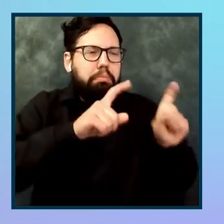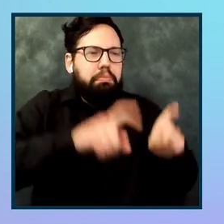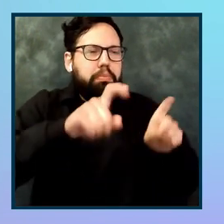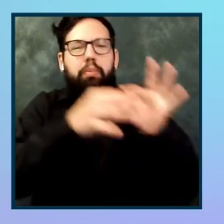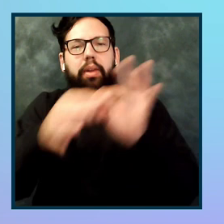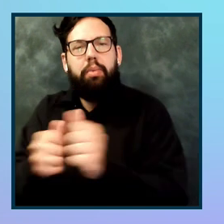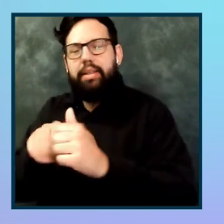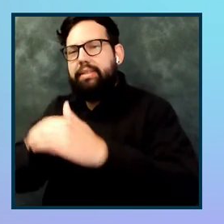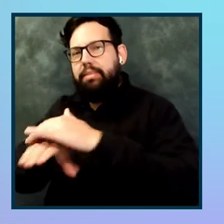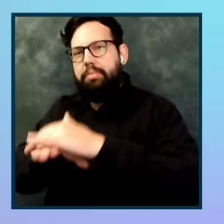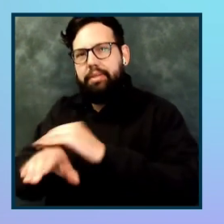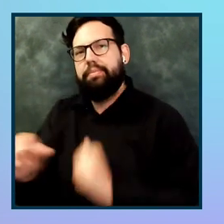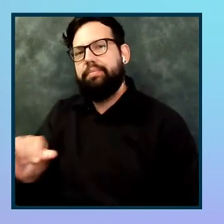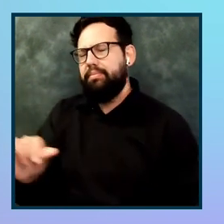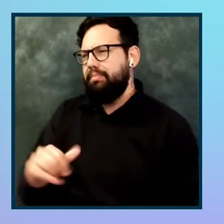Yeah, exactly.